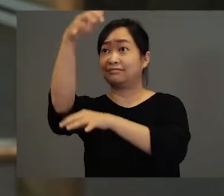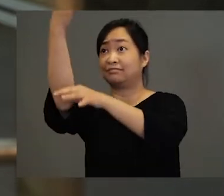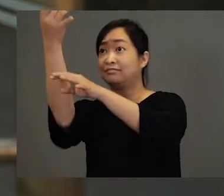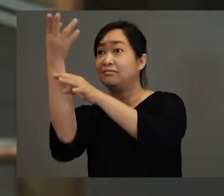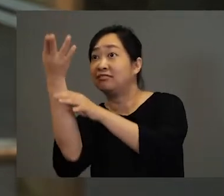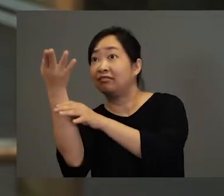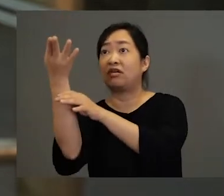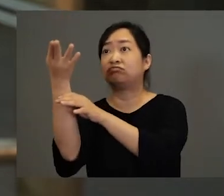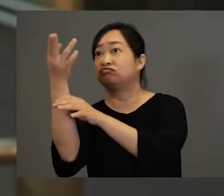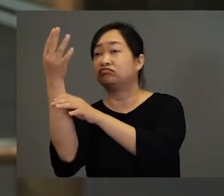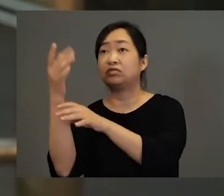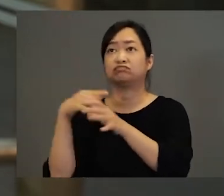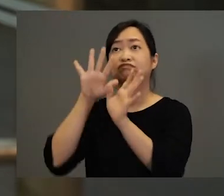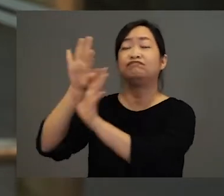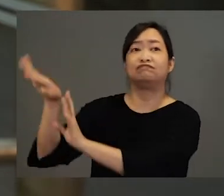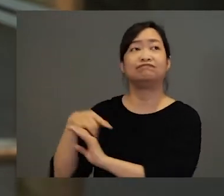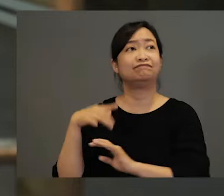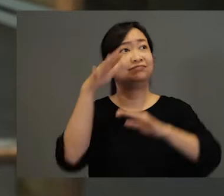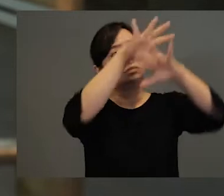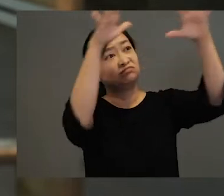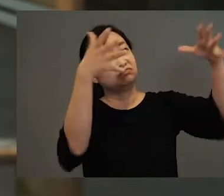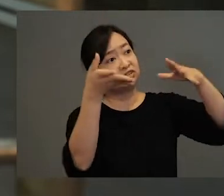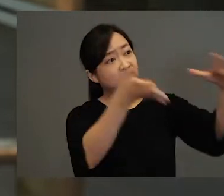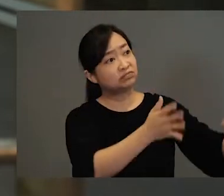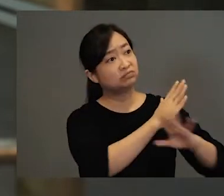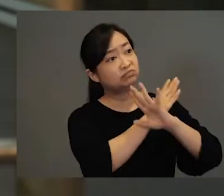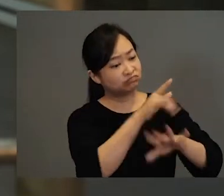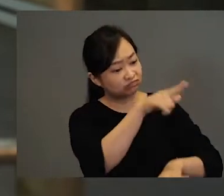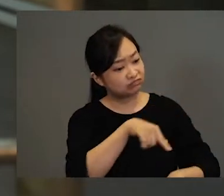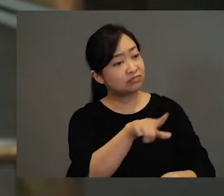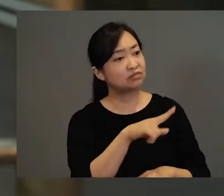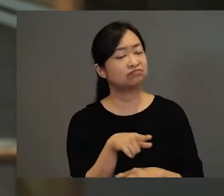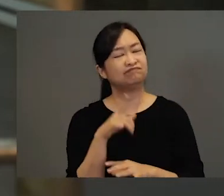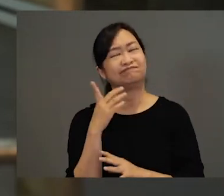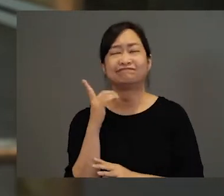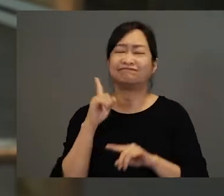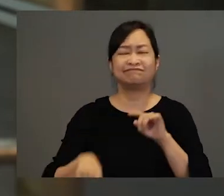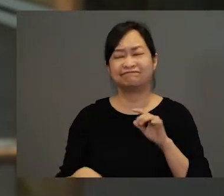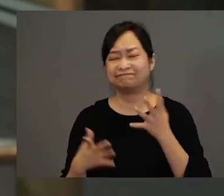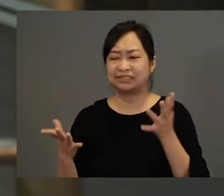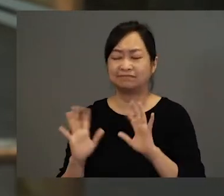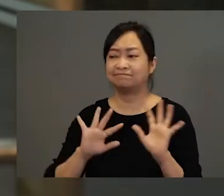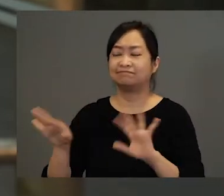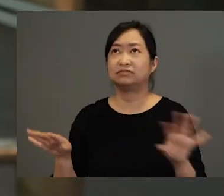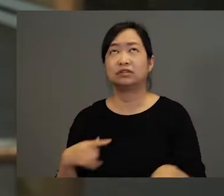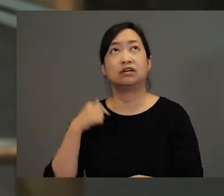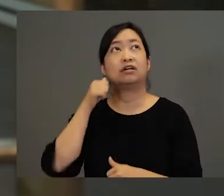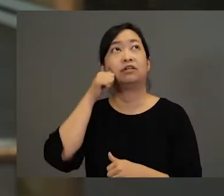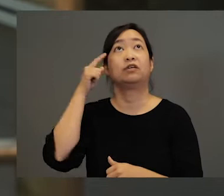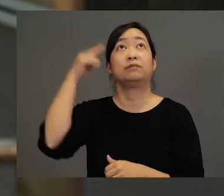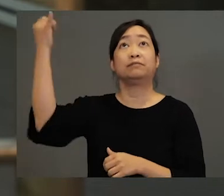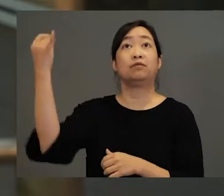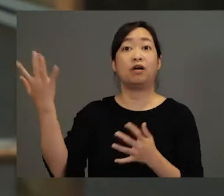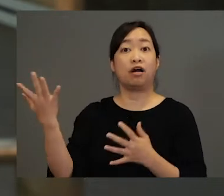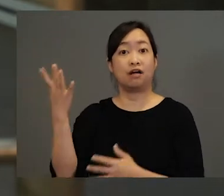Trees where animals could lay down on the branches. Trees that gave shade. He couldn't cut down any tree.